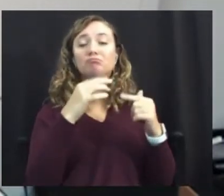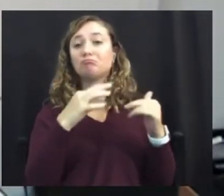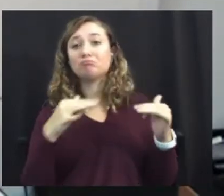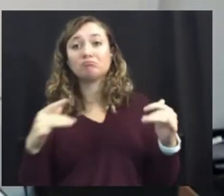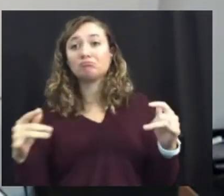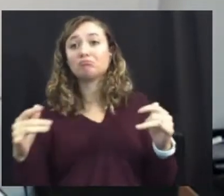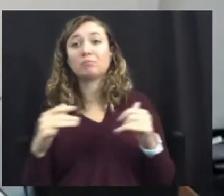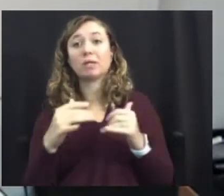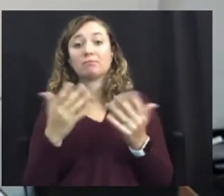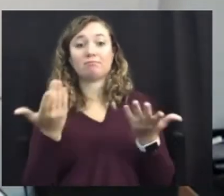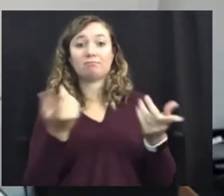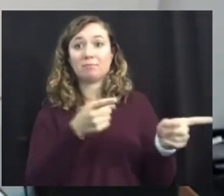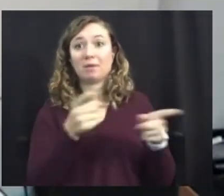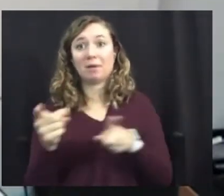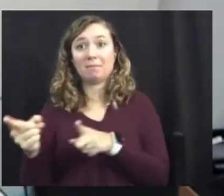see happening today.